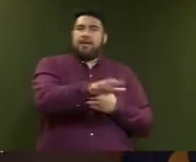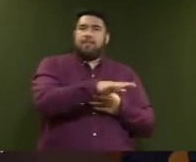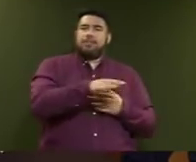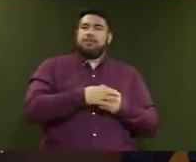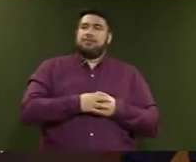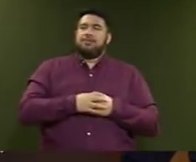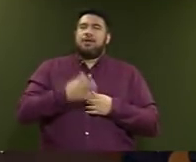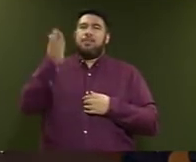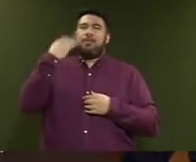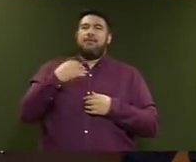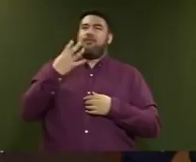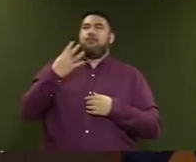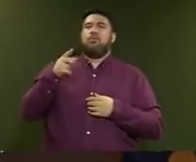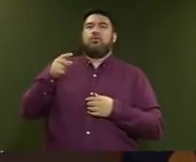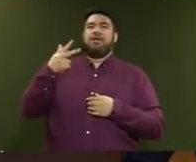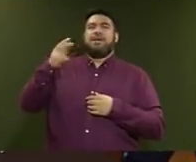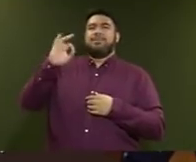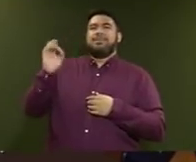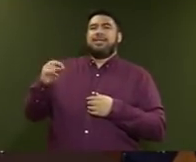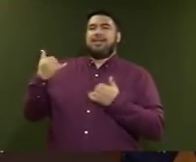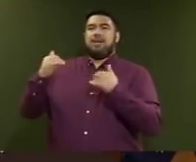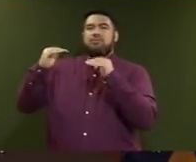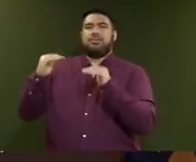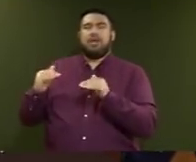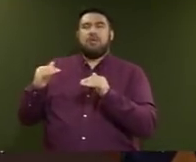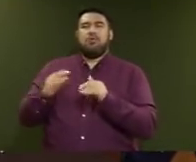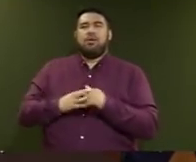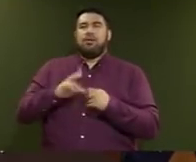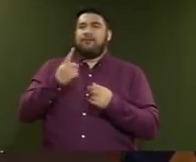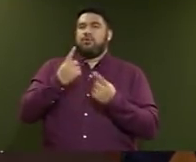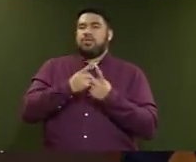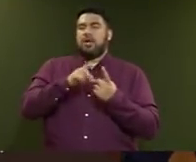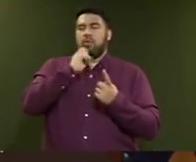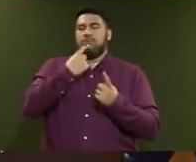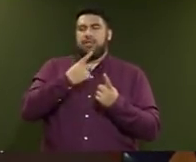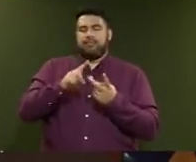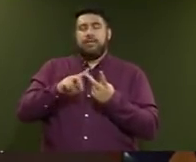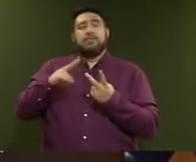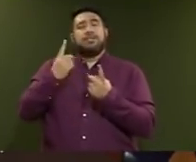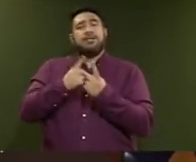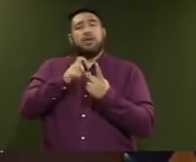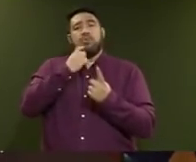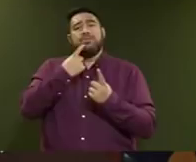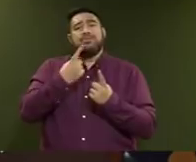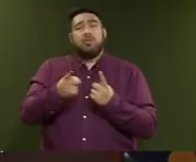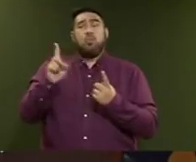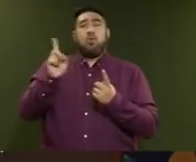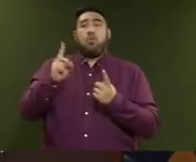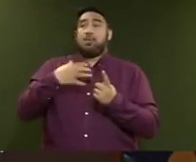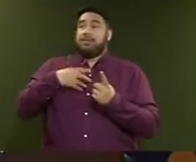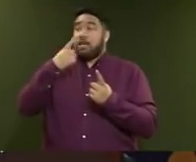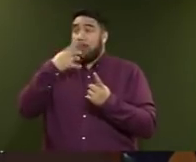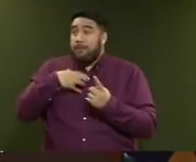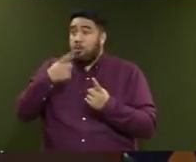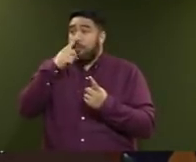4.8, I would first point out. The second point that I would make is that we have seen a rise in participation. More